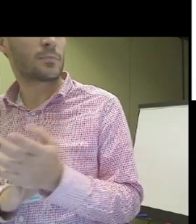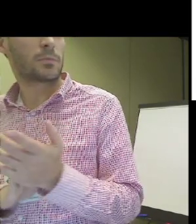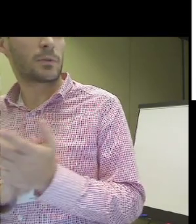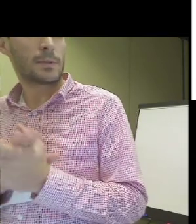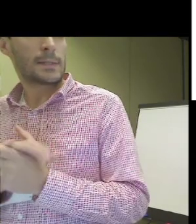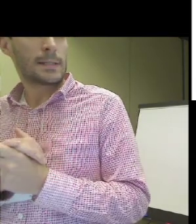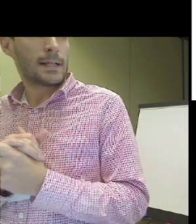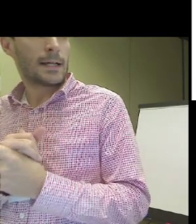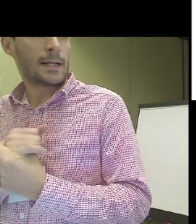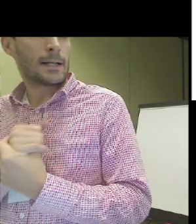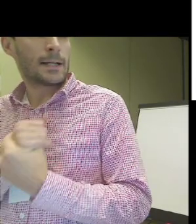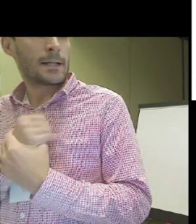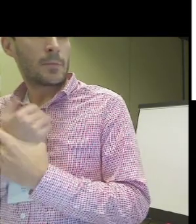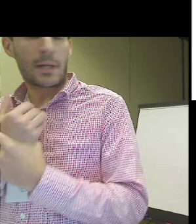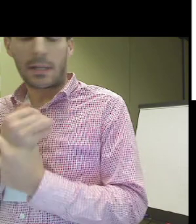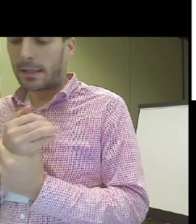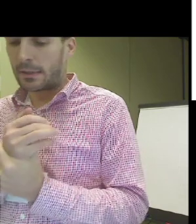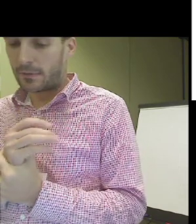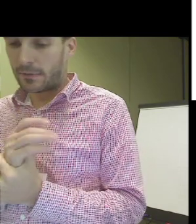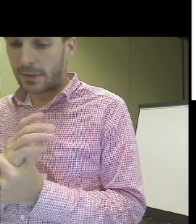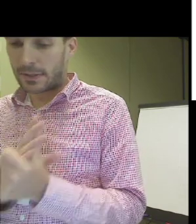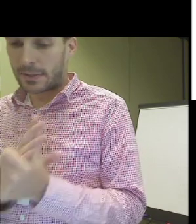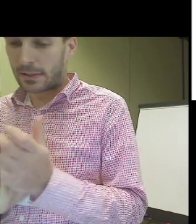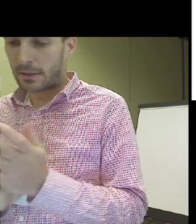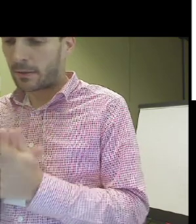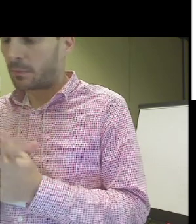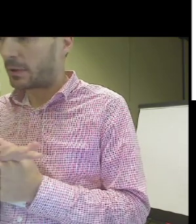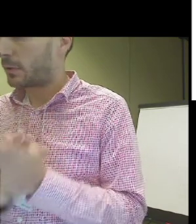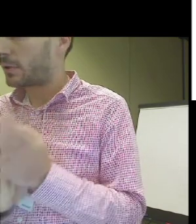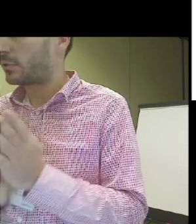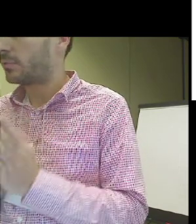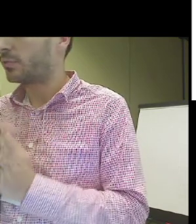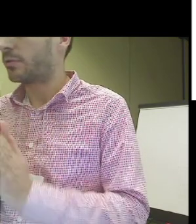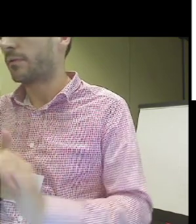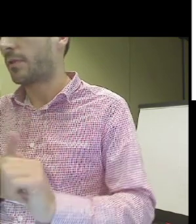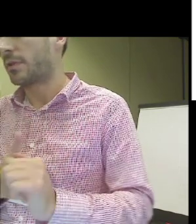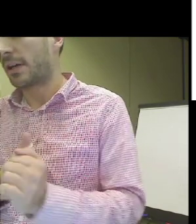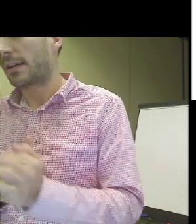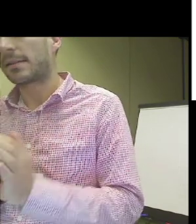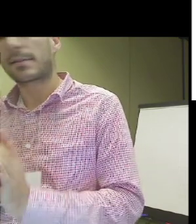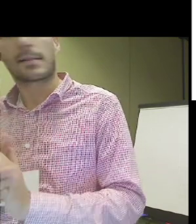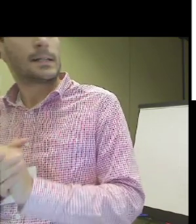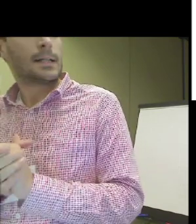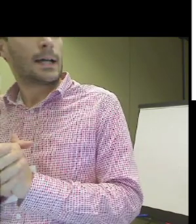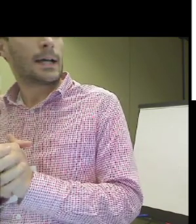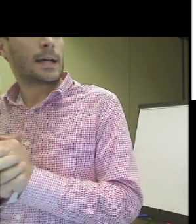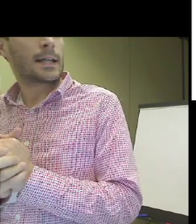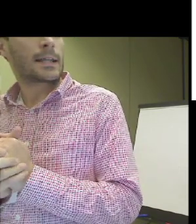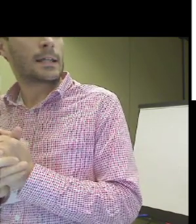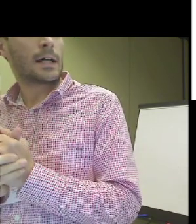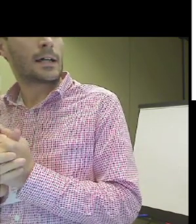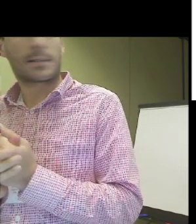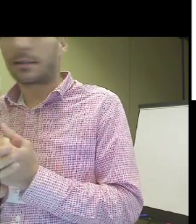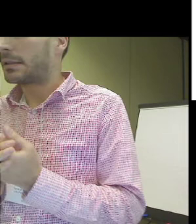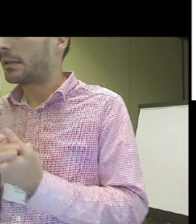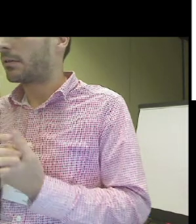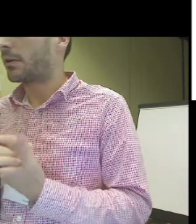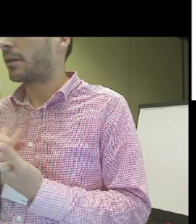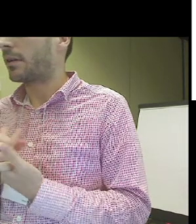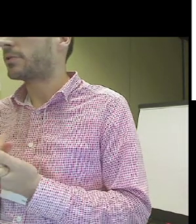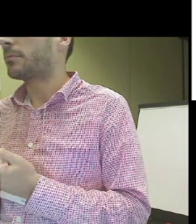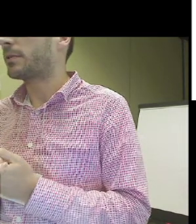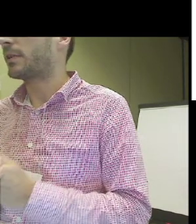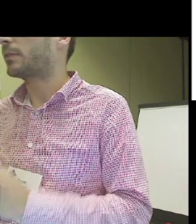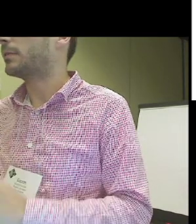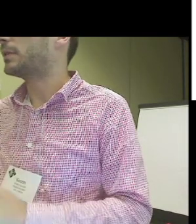knowledge for deaf people by innovating on the pedagogy to improve this access. And I started